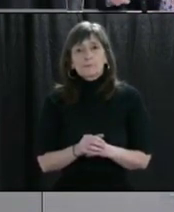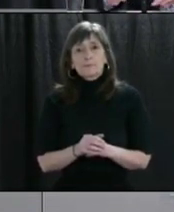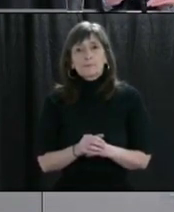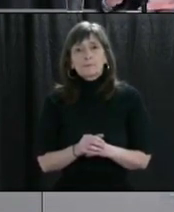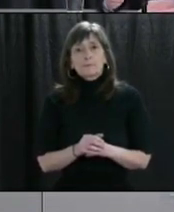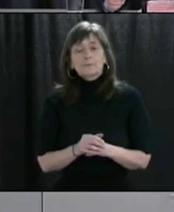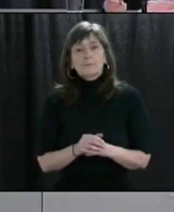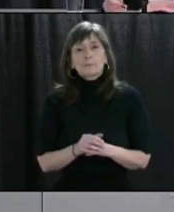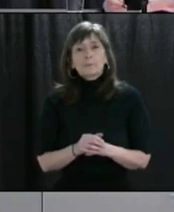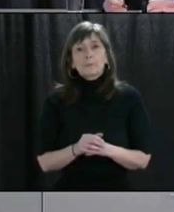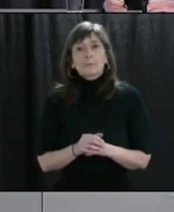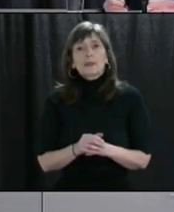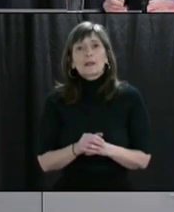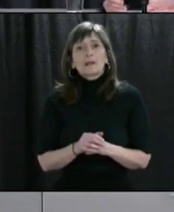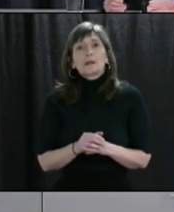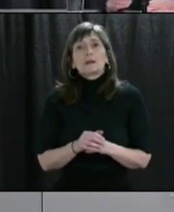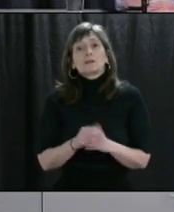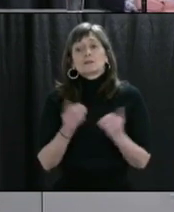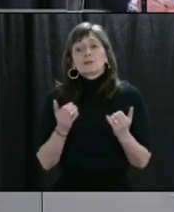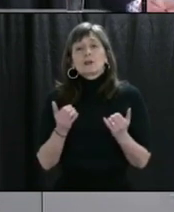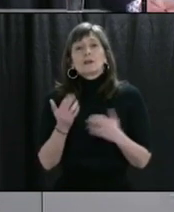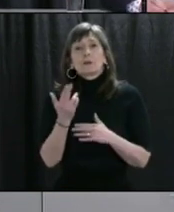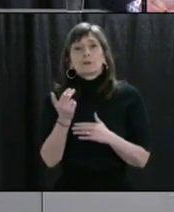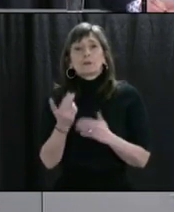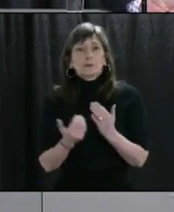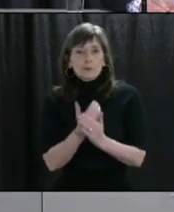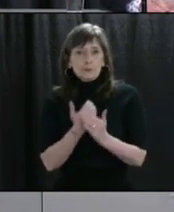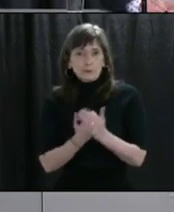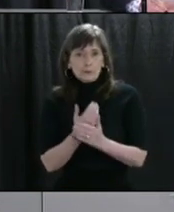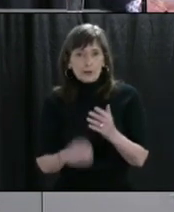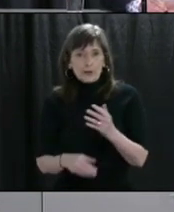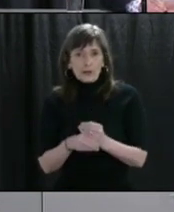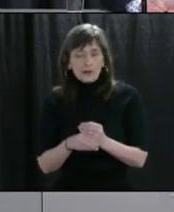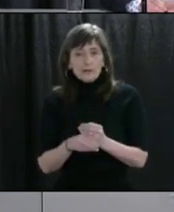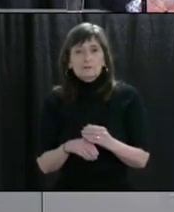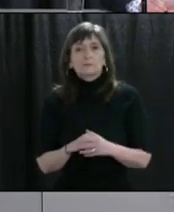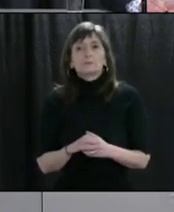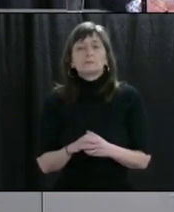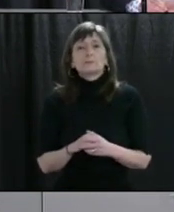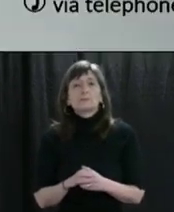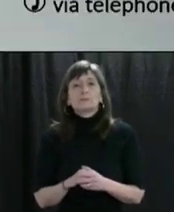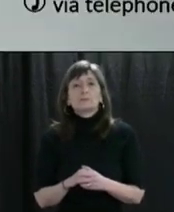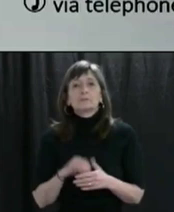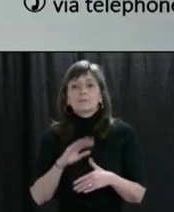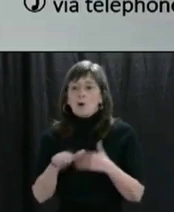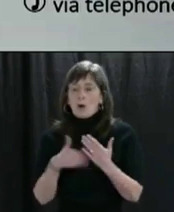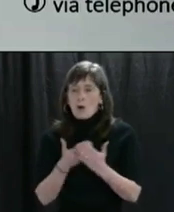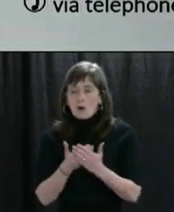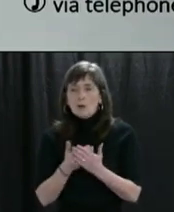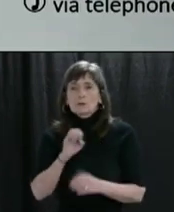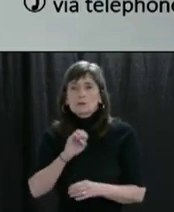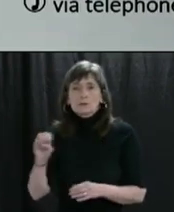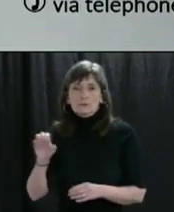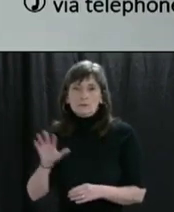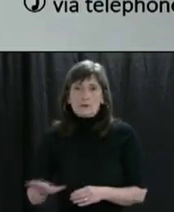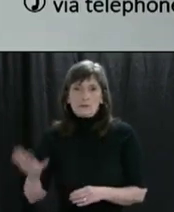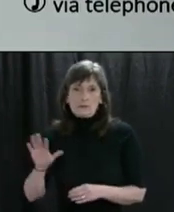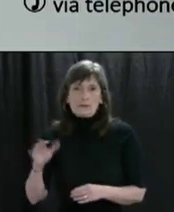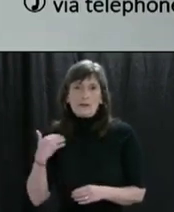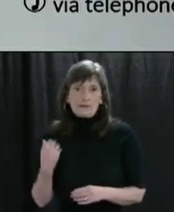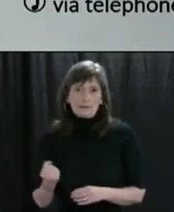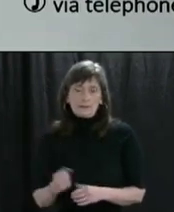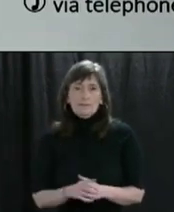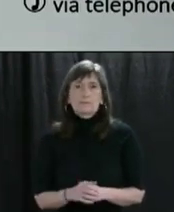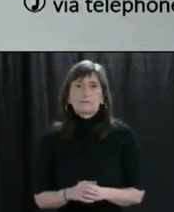the media briefing yesterday, we have 13 new positive cases. All of these cases are within the Eastern Health region. The public